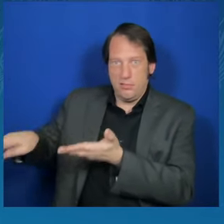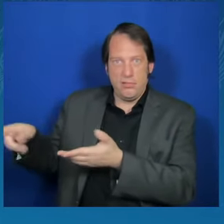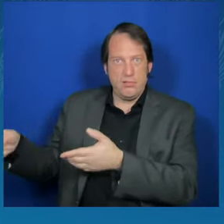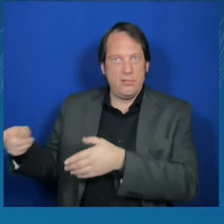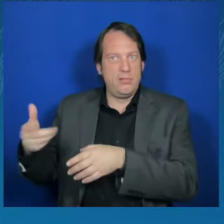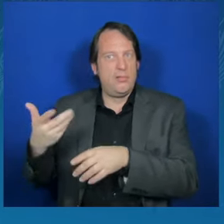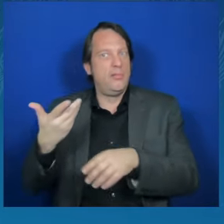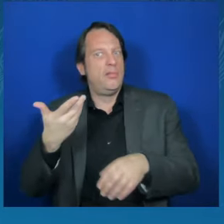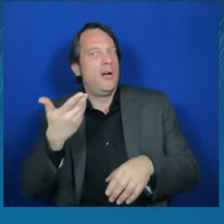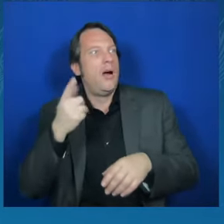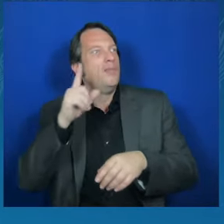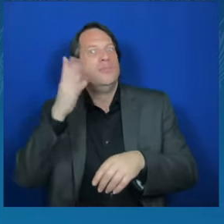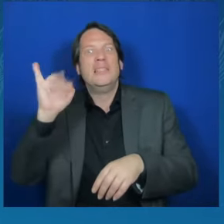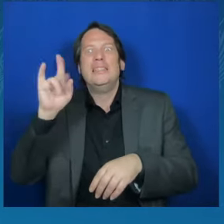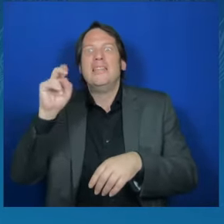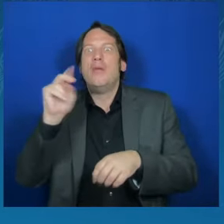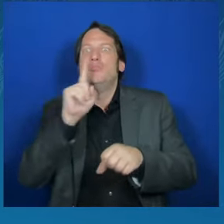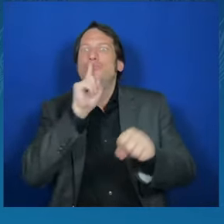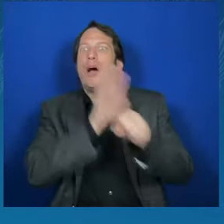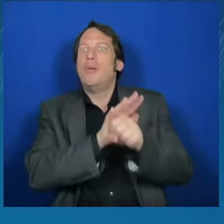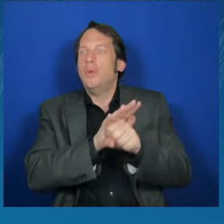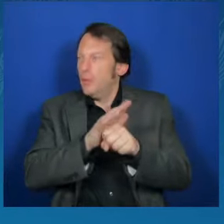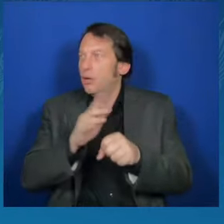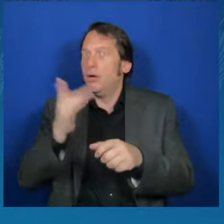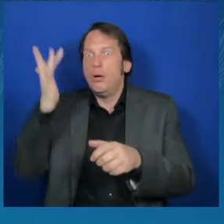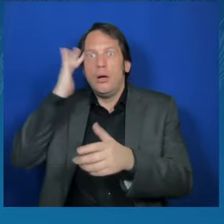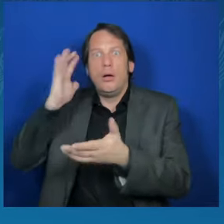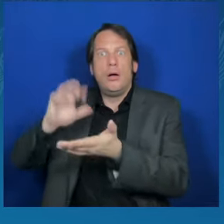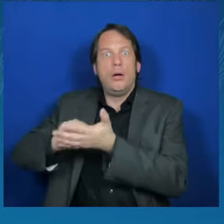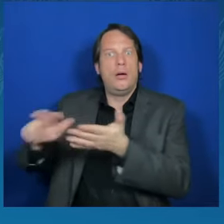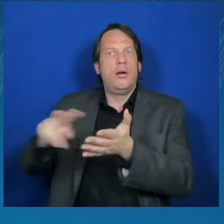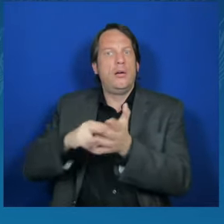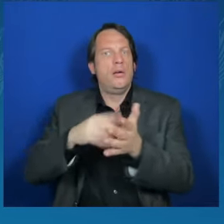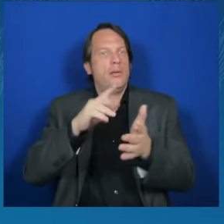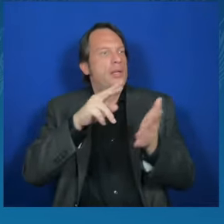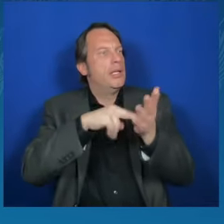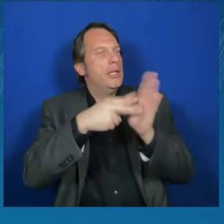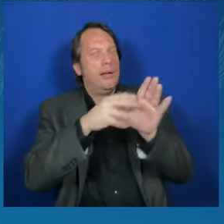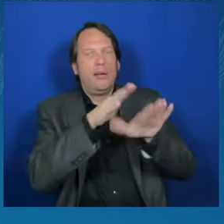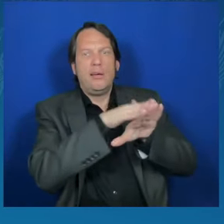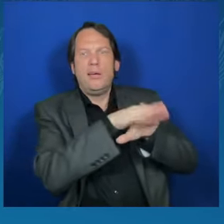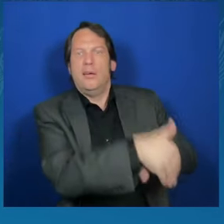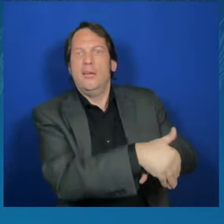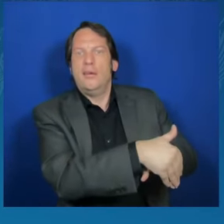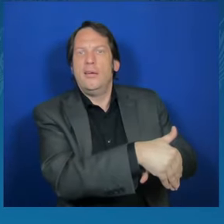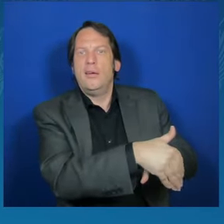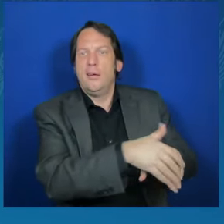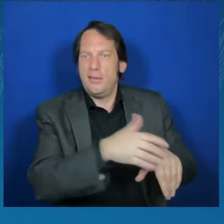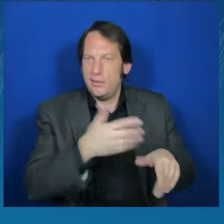I'll start. As I made very clear yesterday,